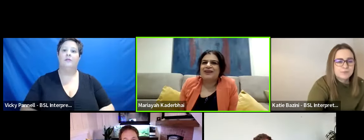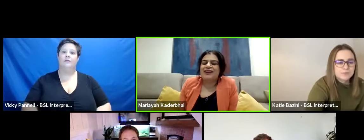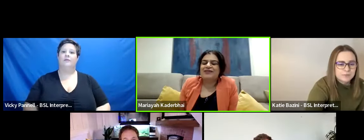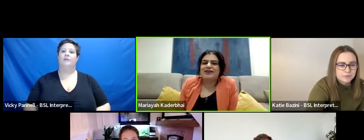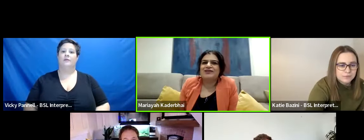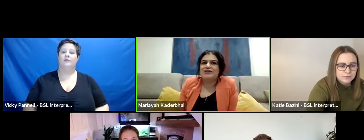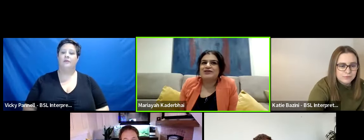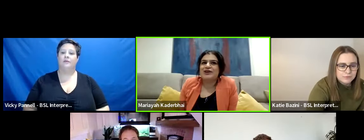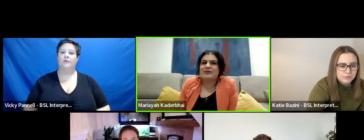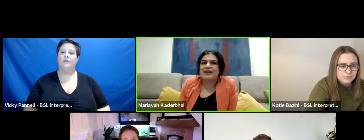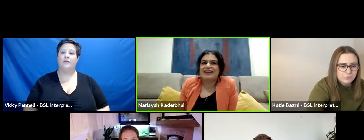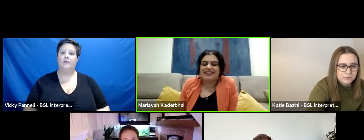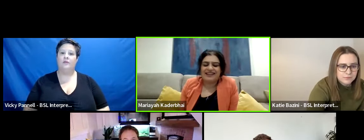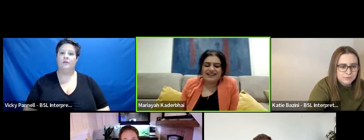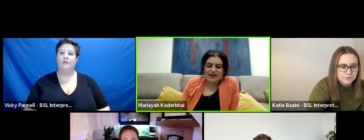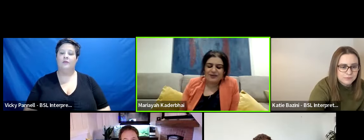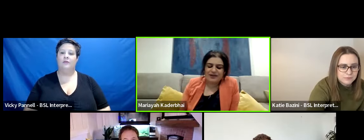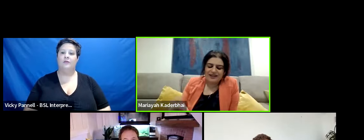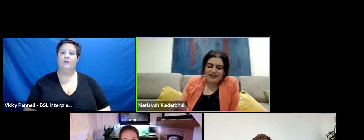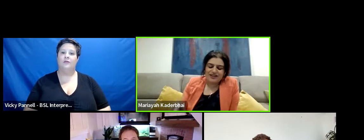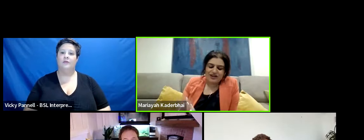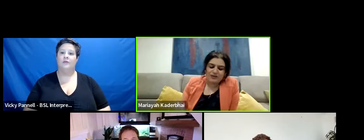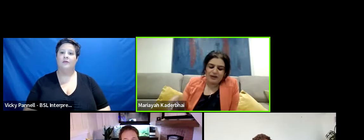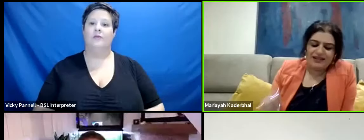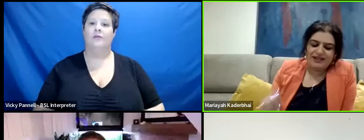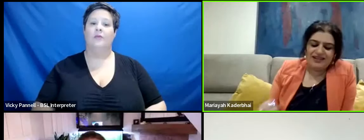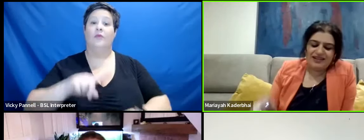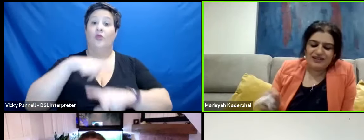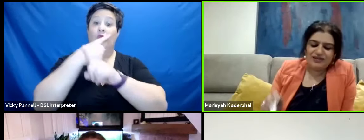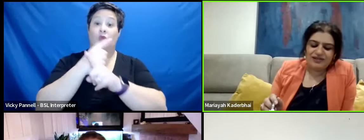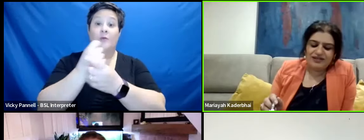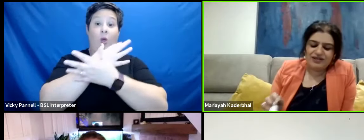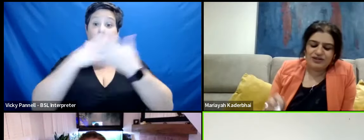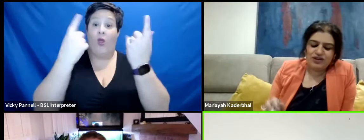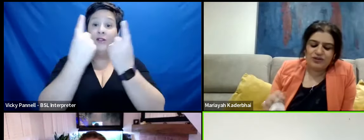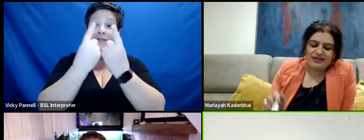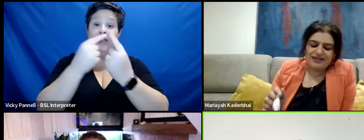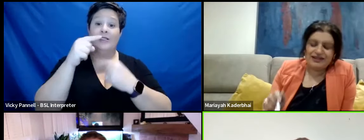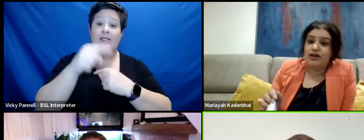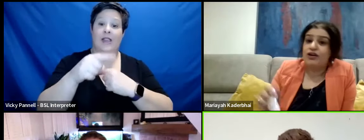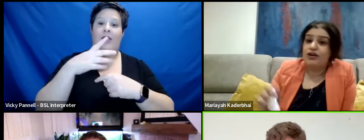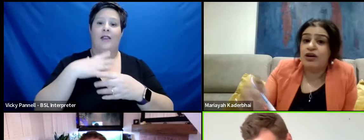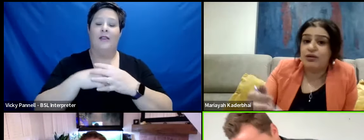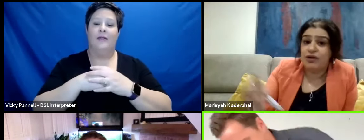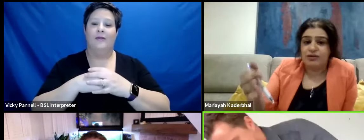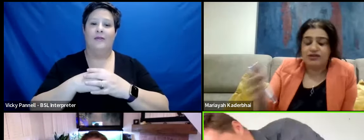You've kind of touched on so many things. I wanted to go back to the Thomas